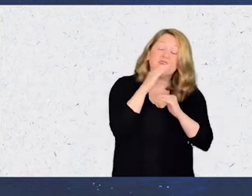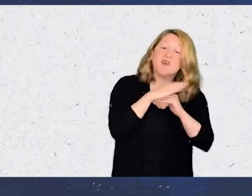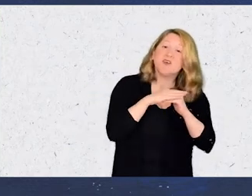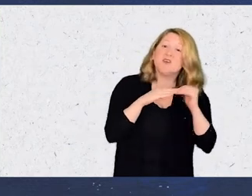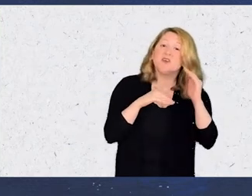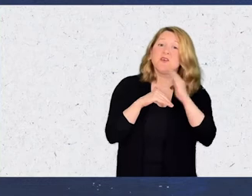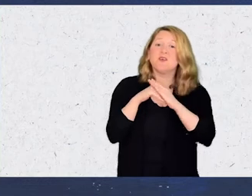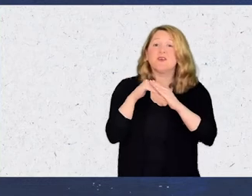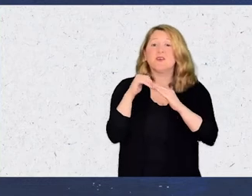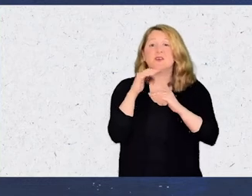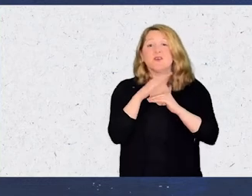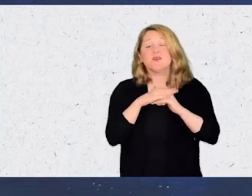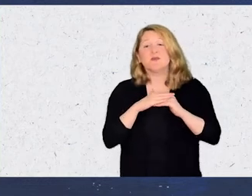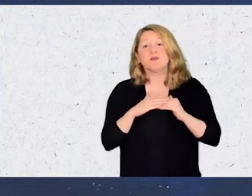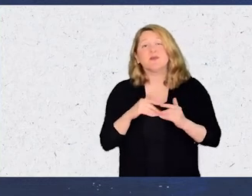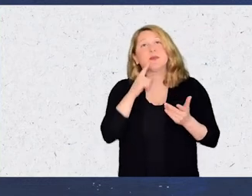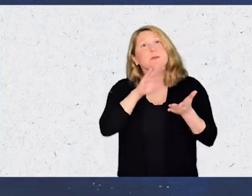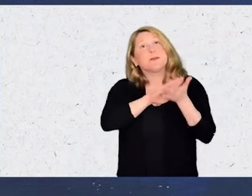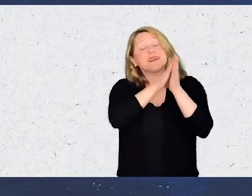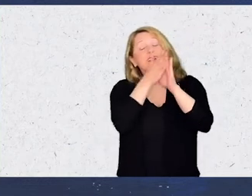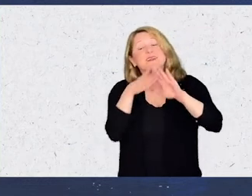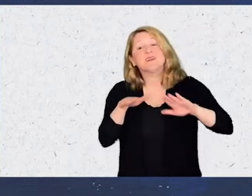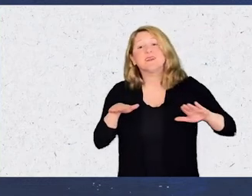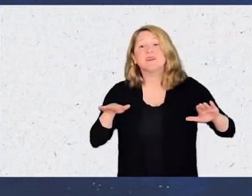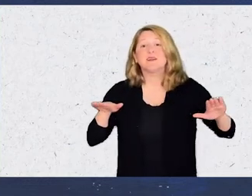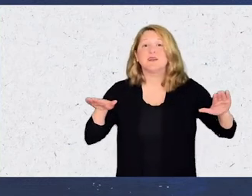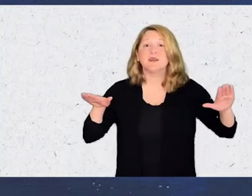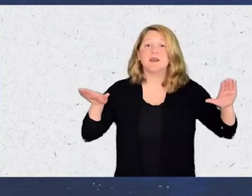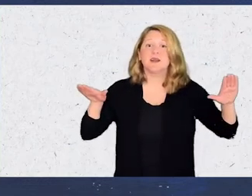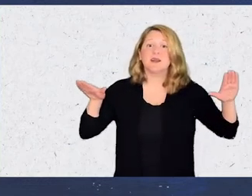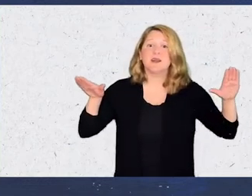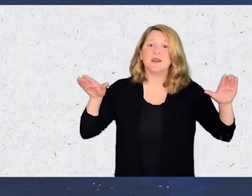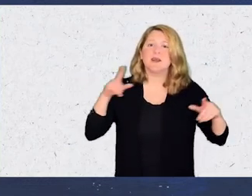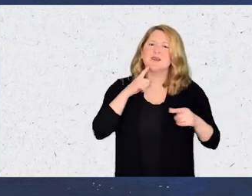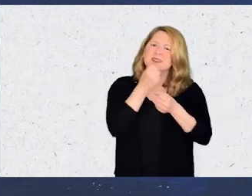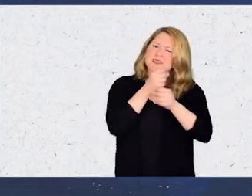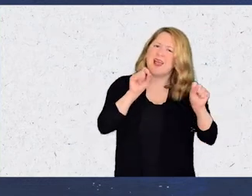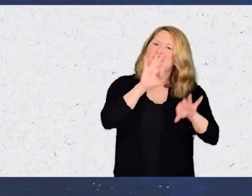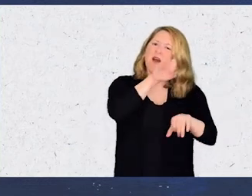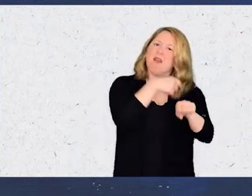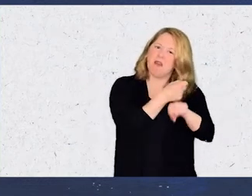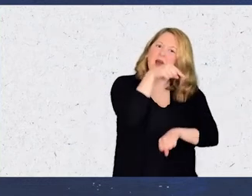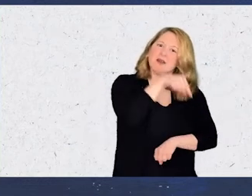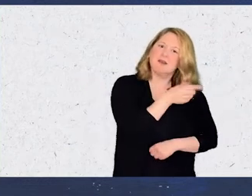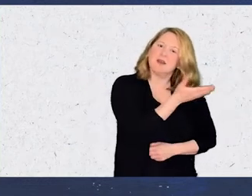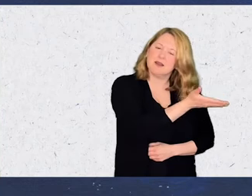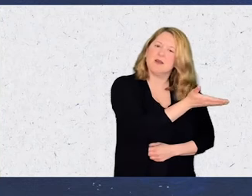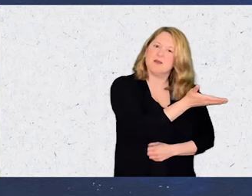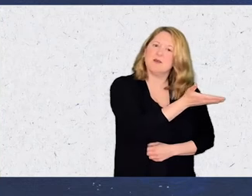the peace, the safety of the lockdown.